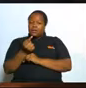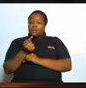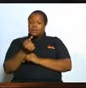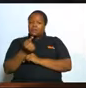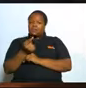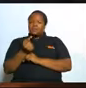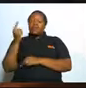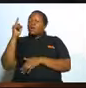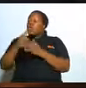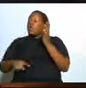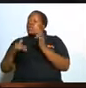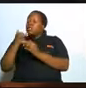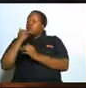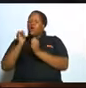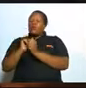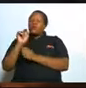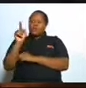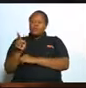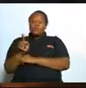what's wrong with you